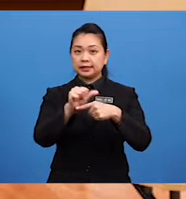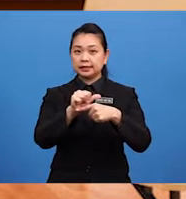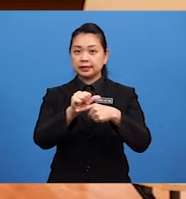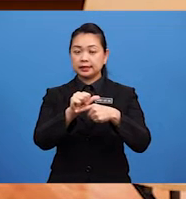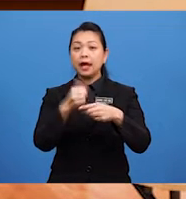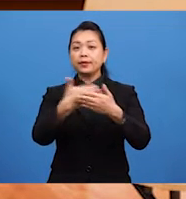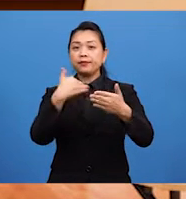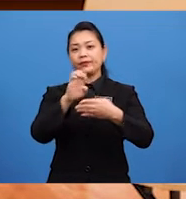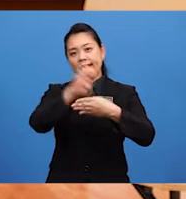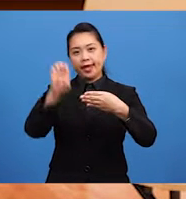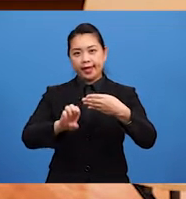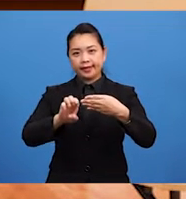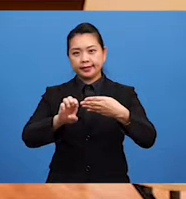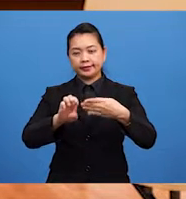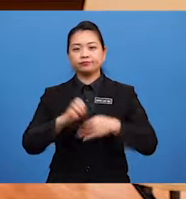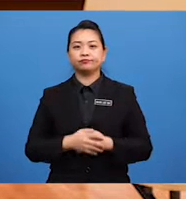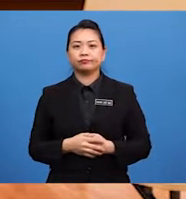End Our Lesson